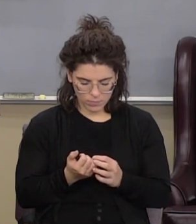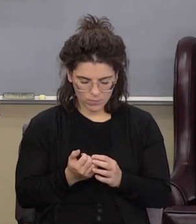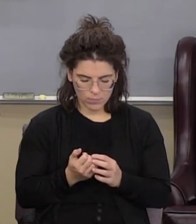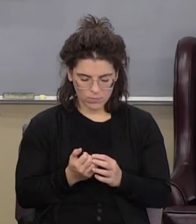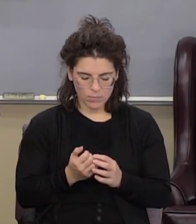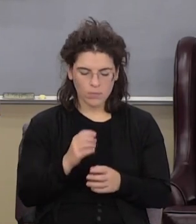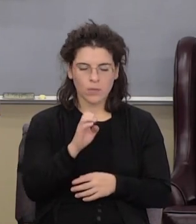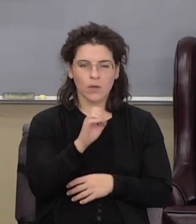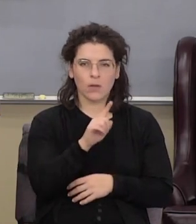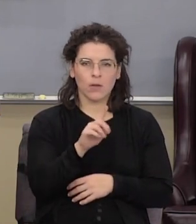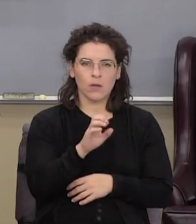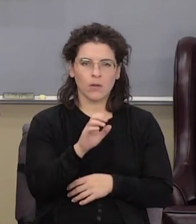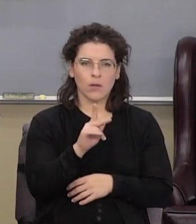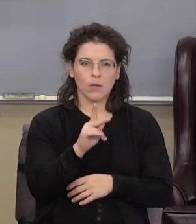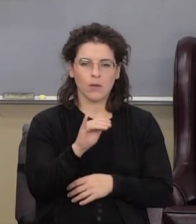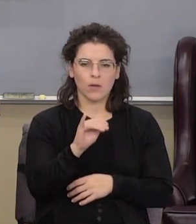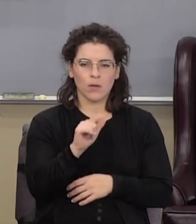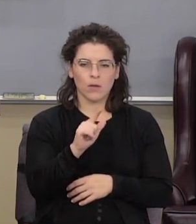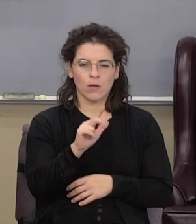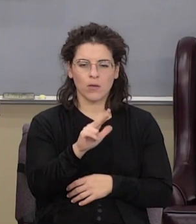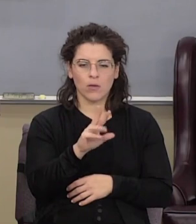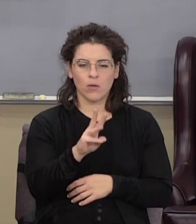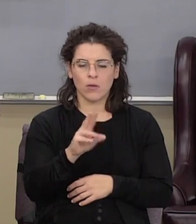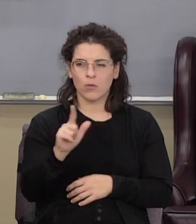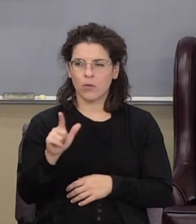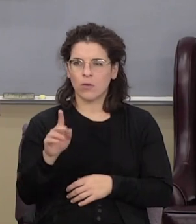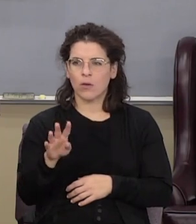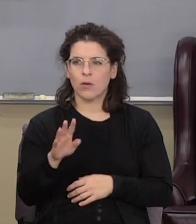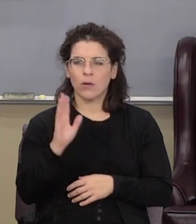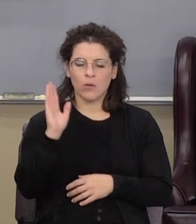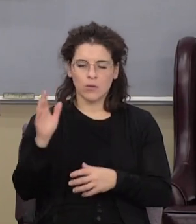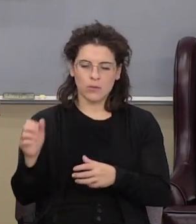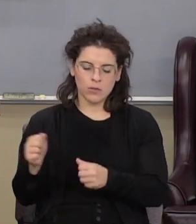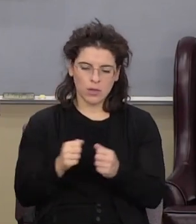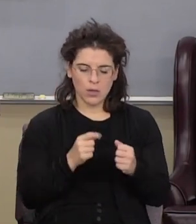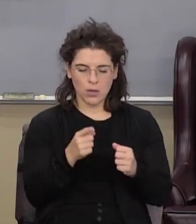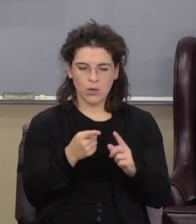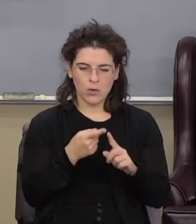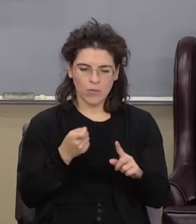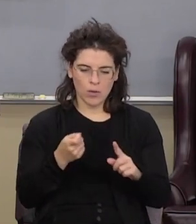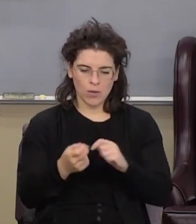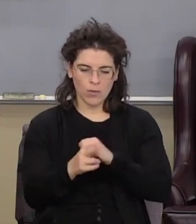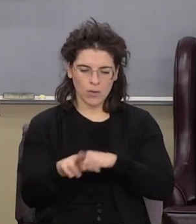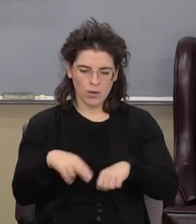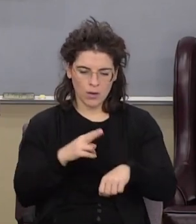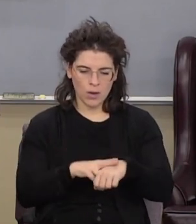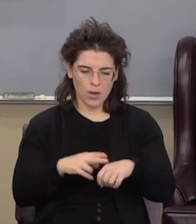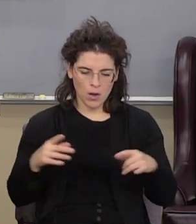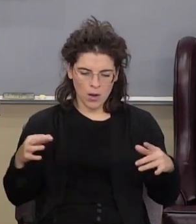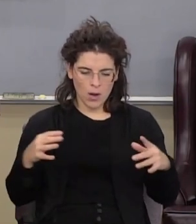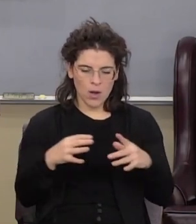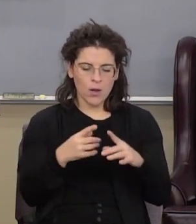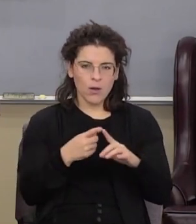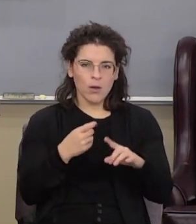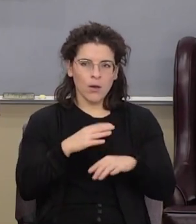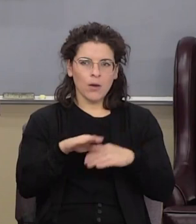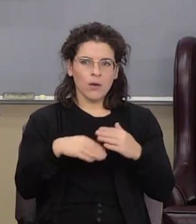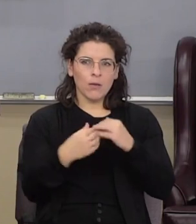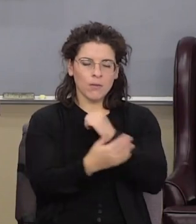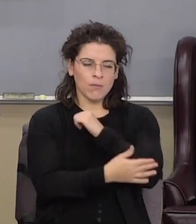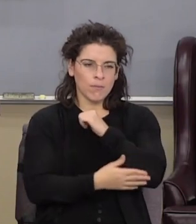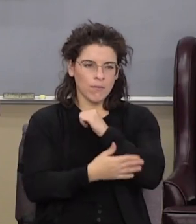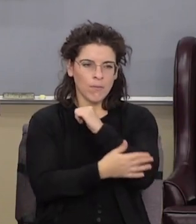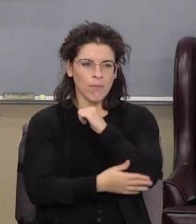Ezekiel thirty six verse twenty four and I will take you from among the nations and gather you out of all all countries